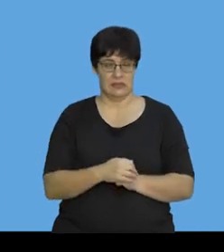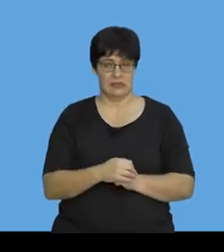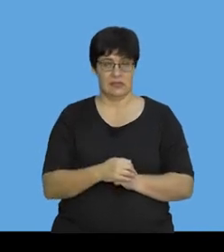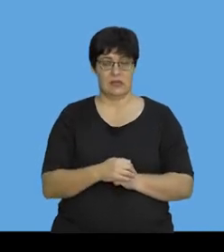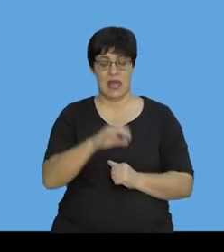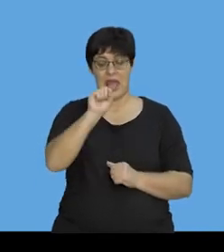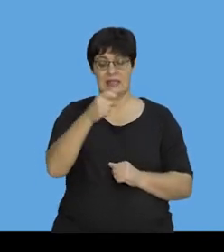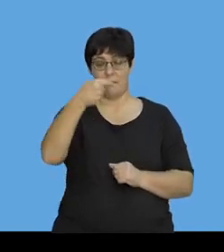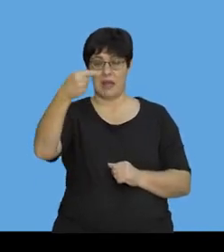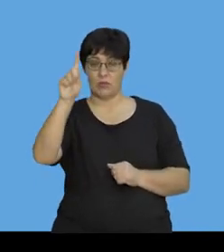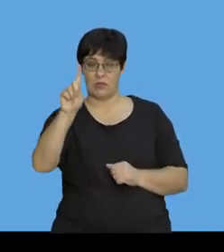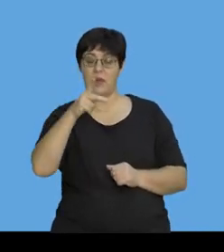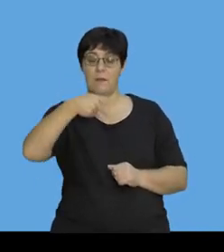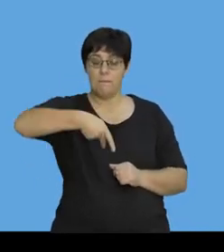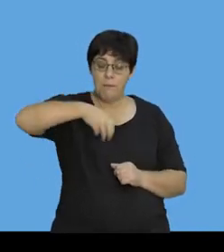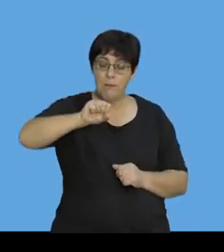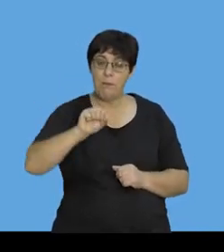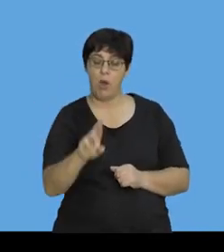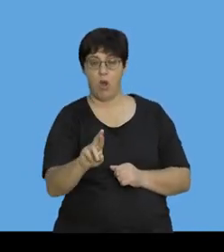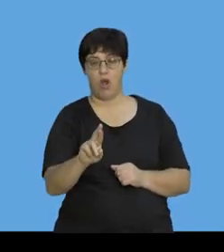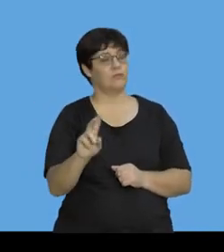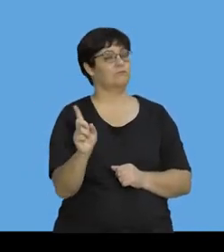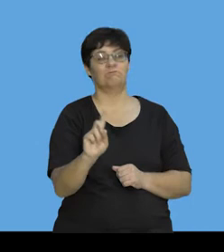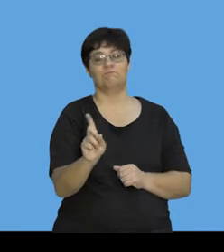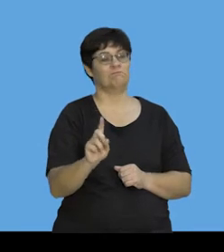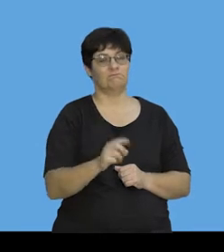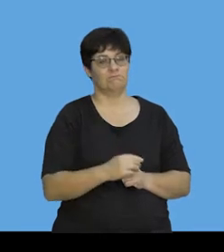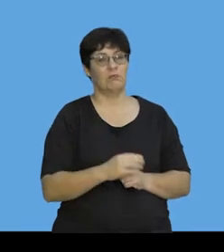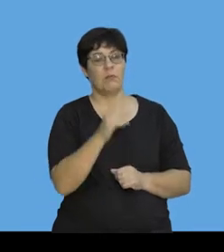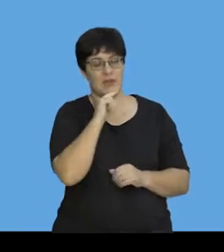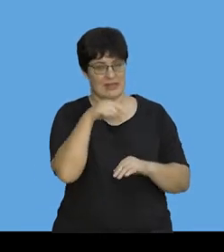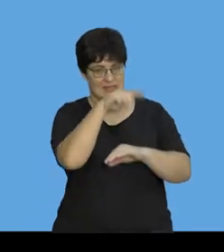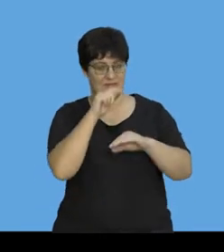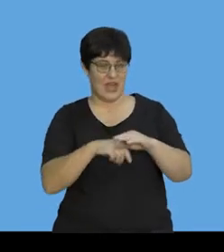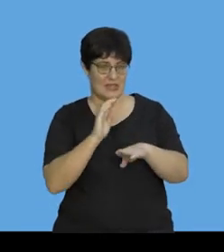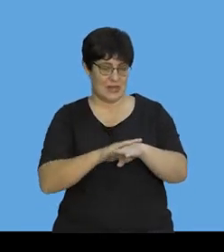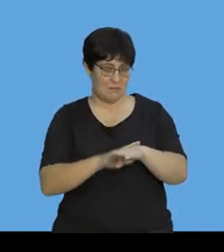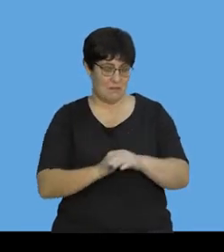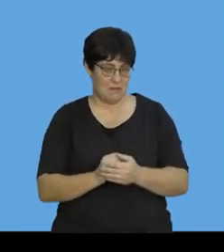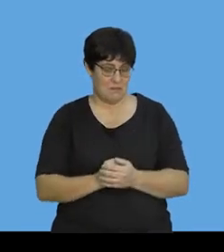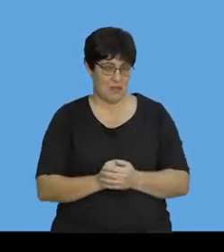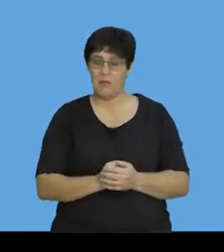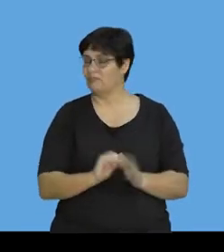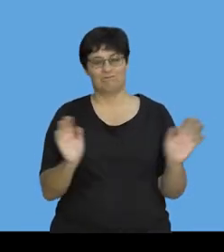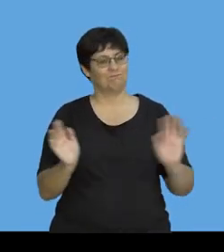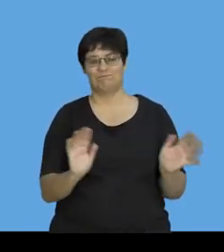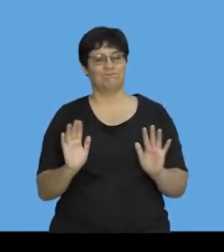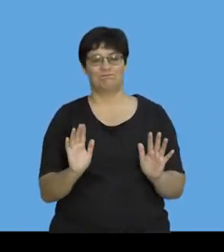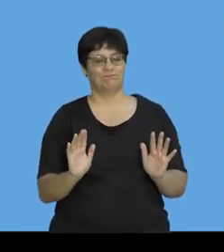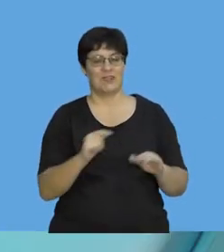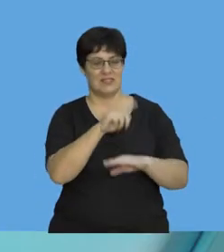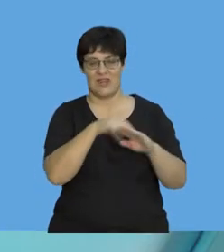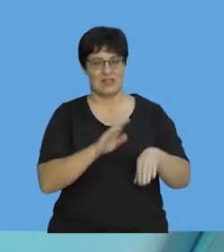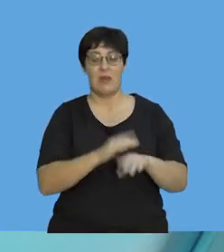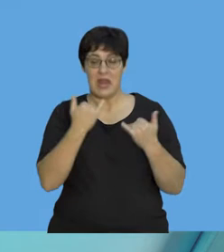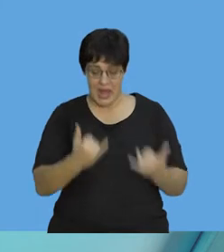it's S to the minus one, you're telling me I'm dividing by time. But we're not dividing by